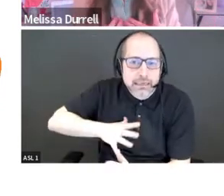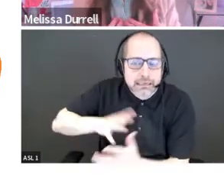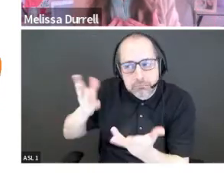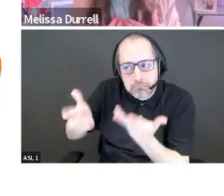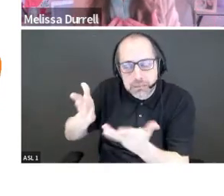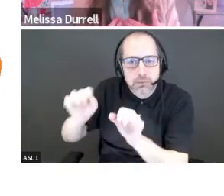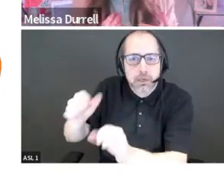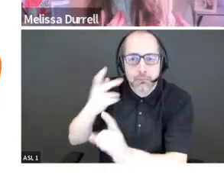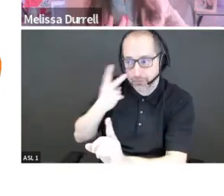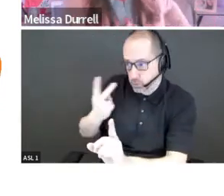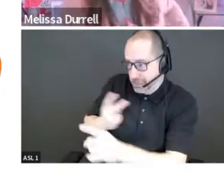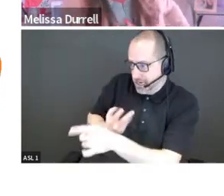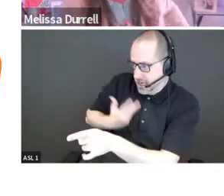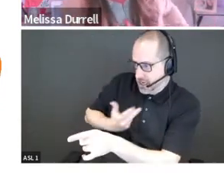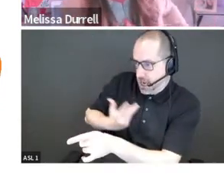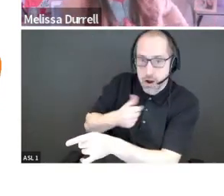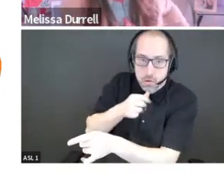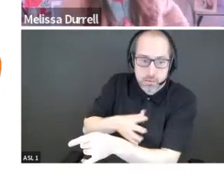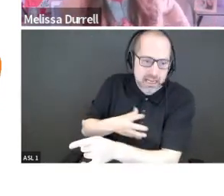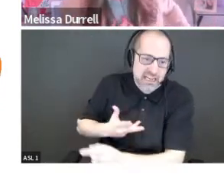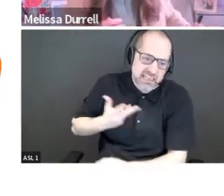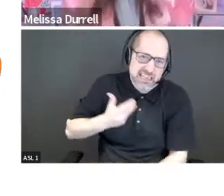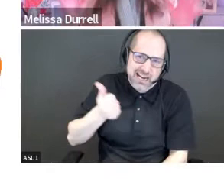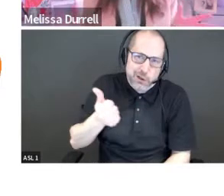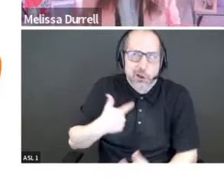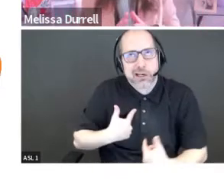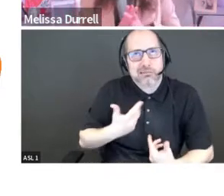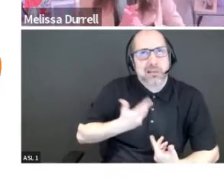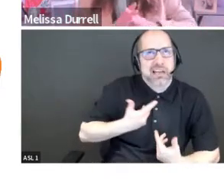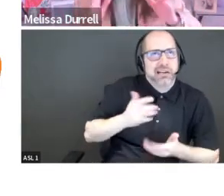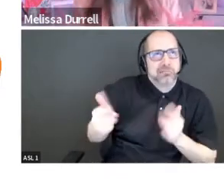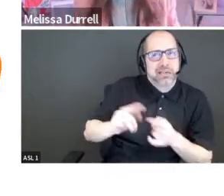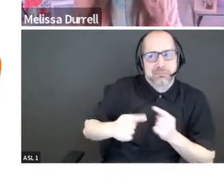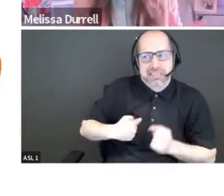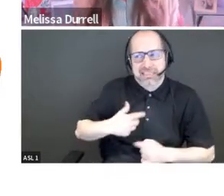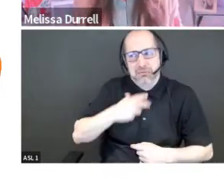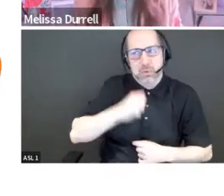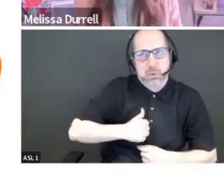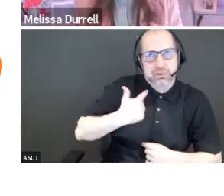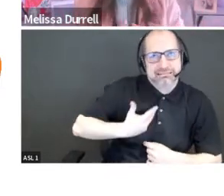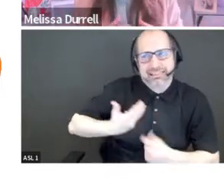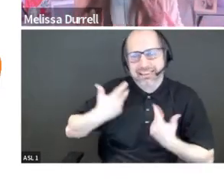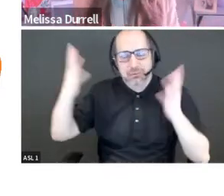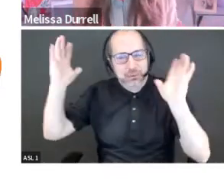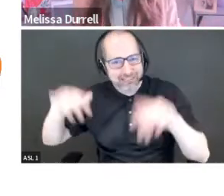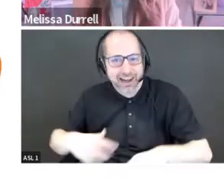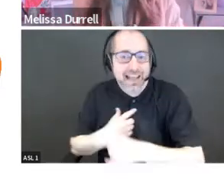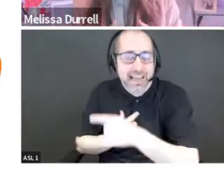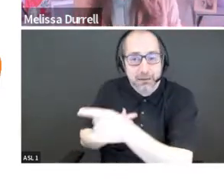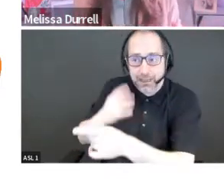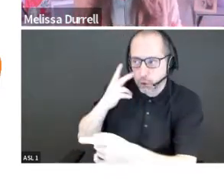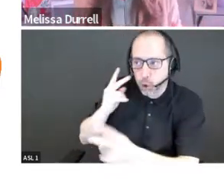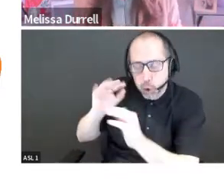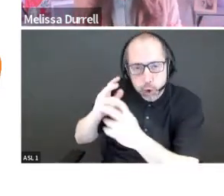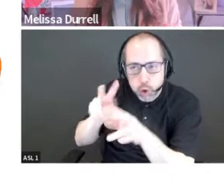investor, as a younger woman. I like to say younger because I am compared to the older ones. But anyway, so, you know, think about who is your audience. Take a look at